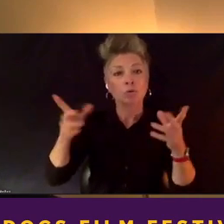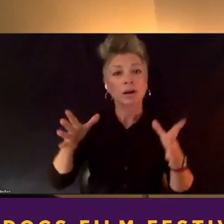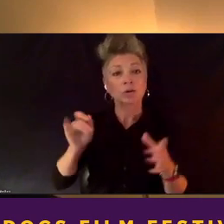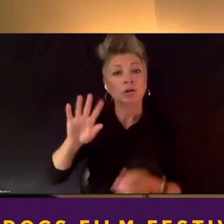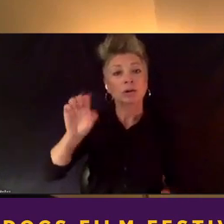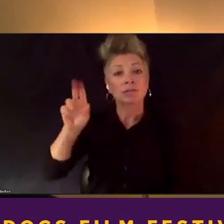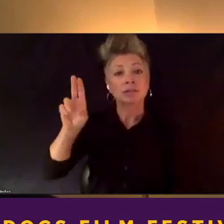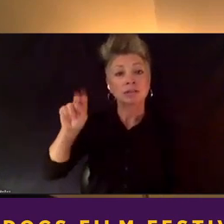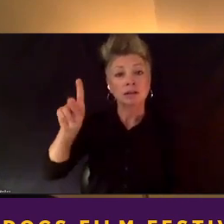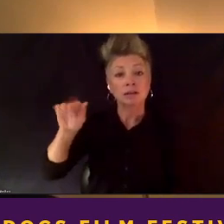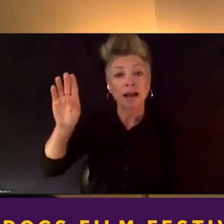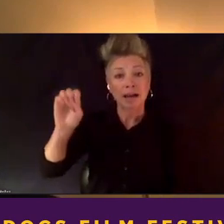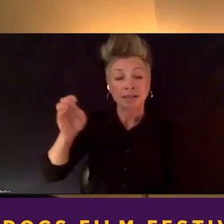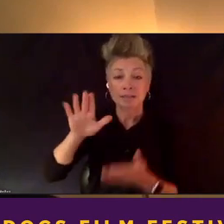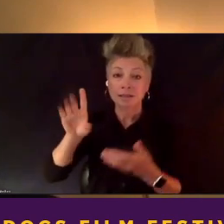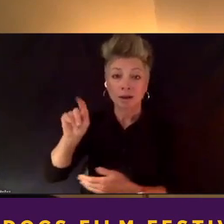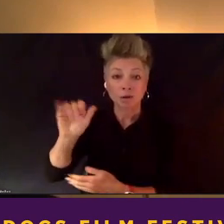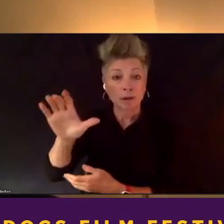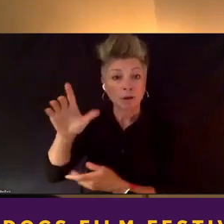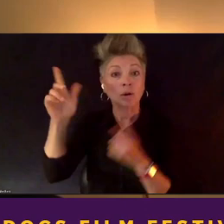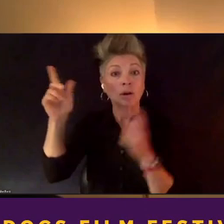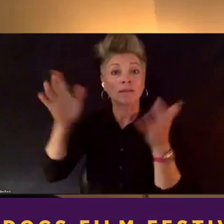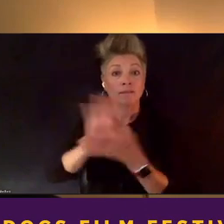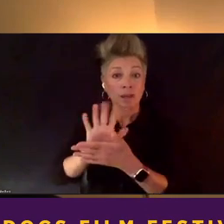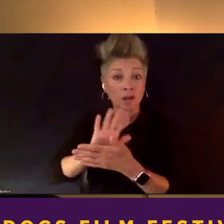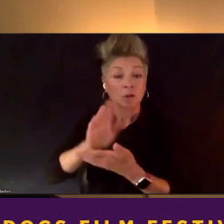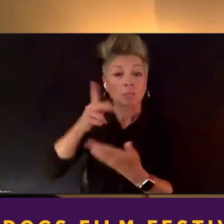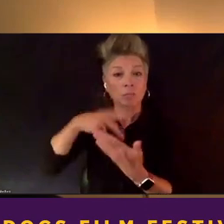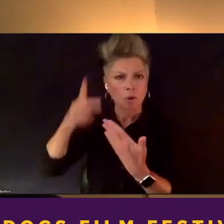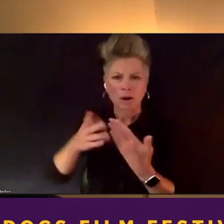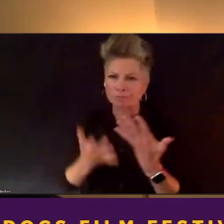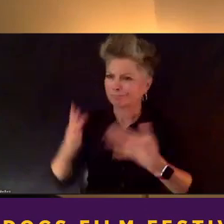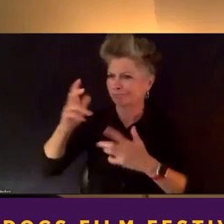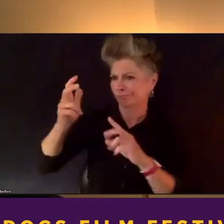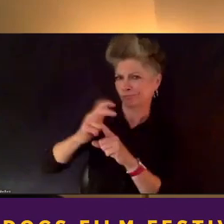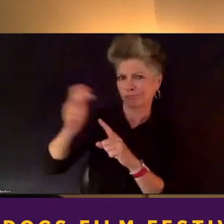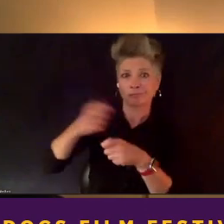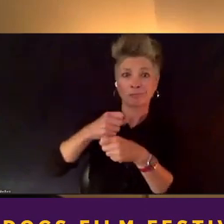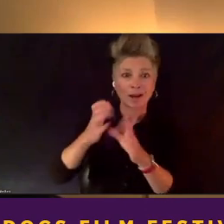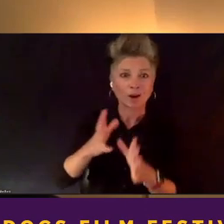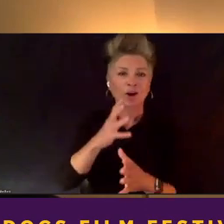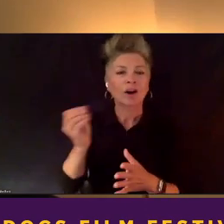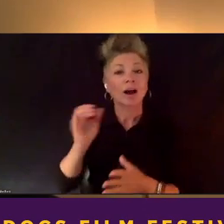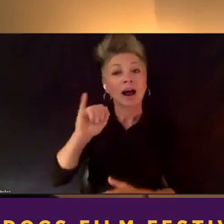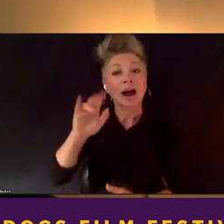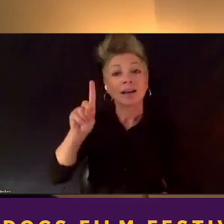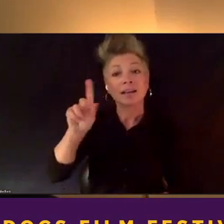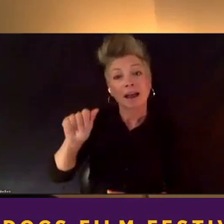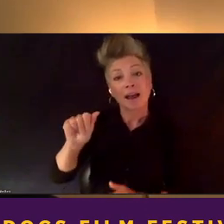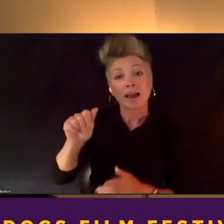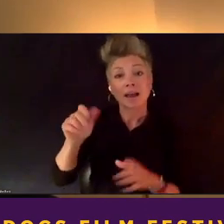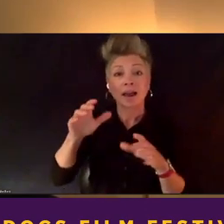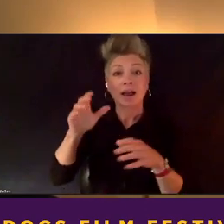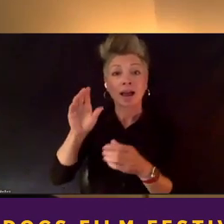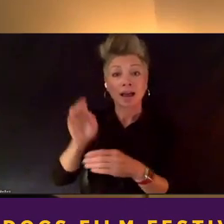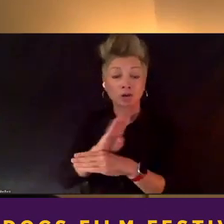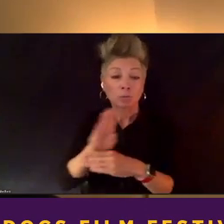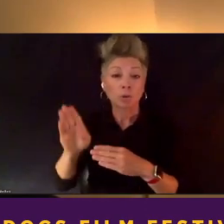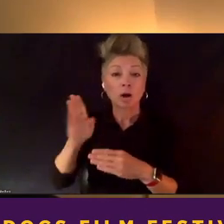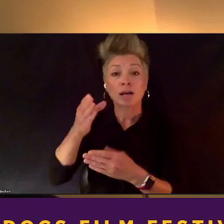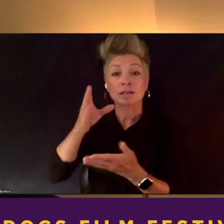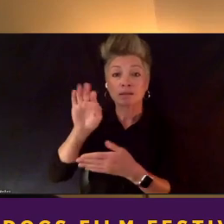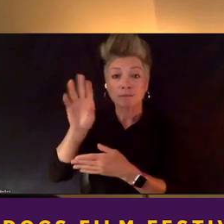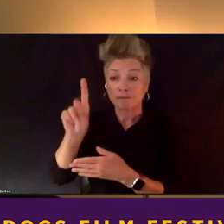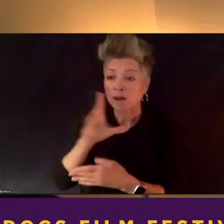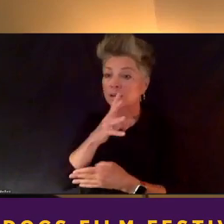Film Program. She's also a first-rate filmmaker, the former director of the IDA Enterprise Fund, and former executive producer of Al